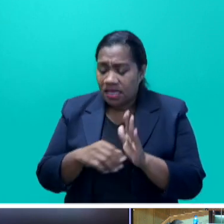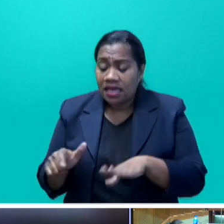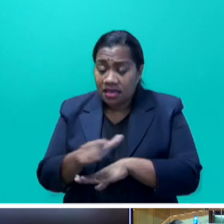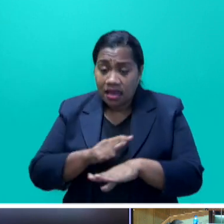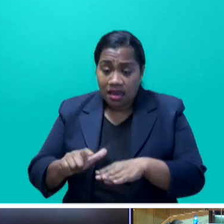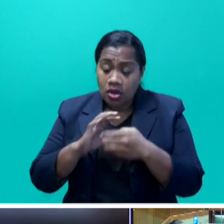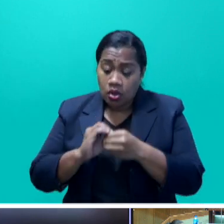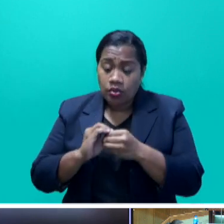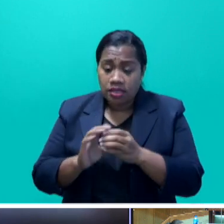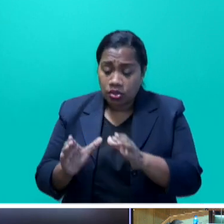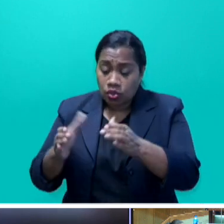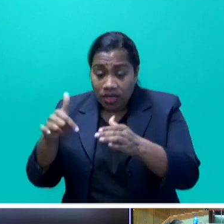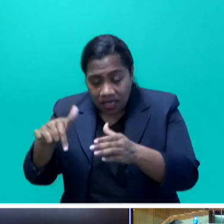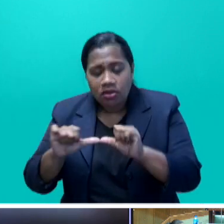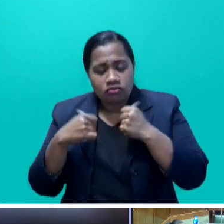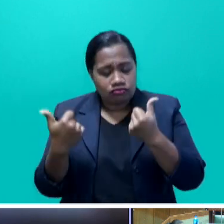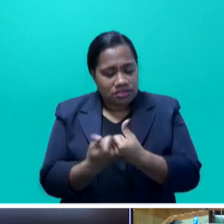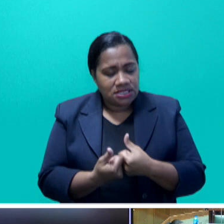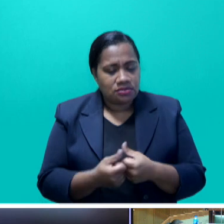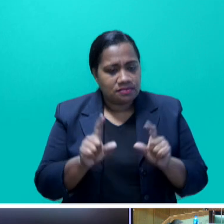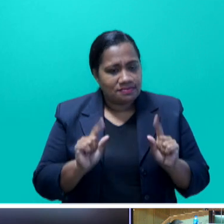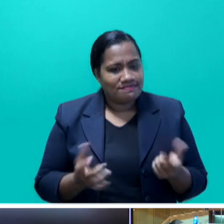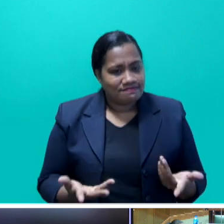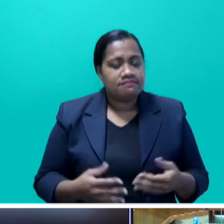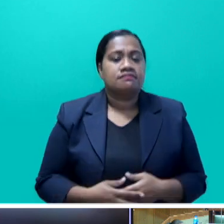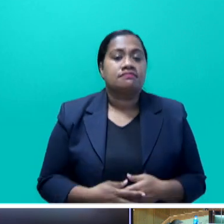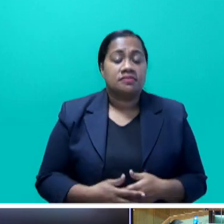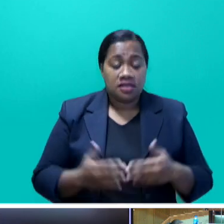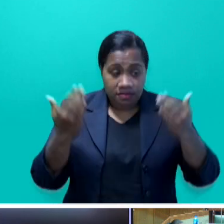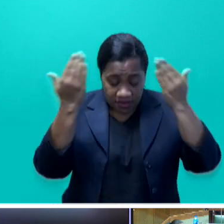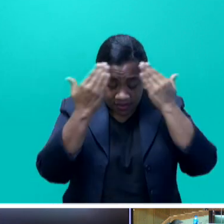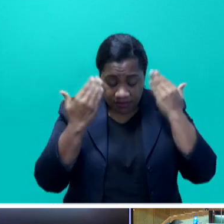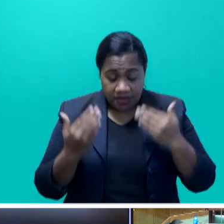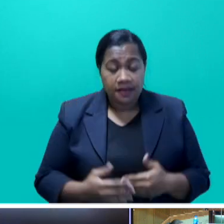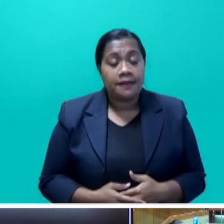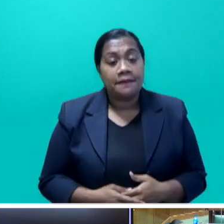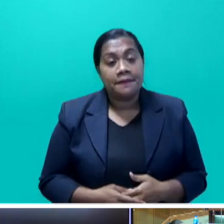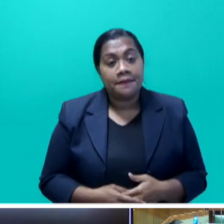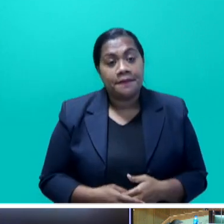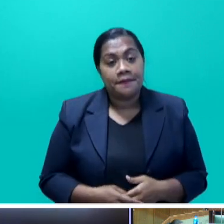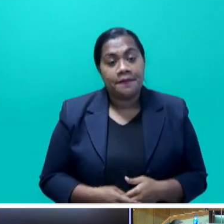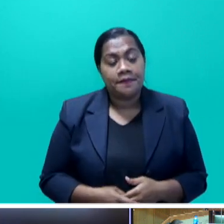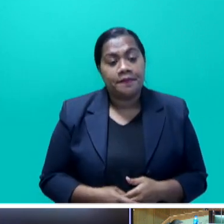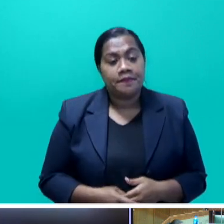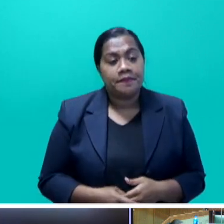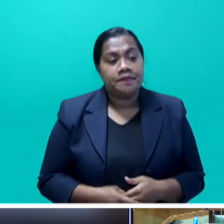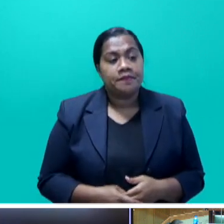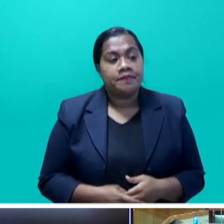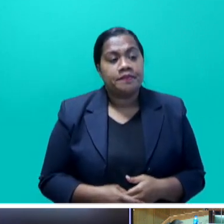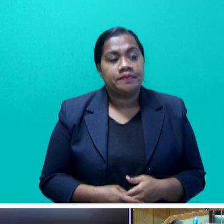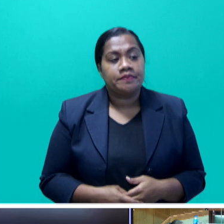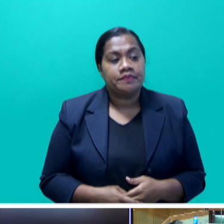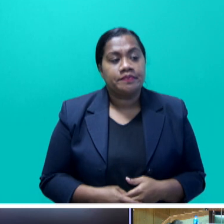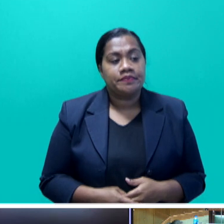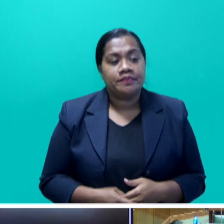agreed to, is making. Mr. Speaker, all of this is